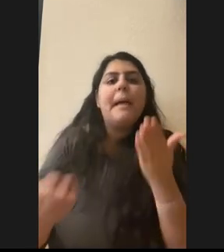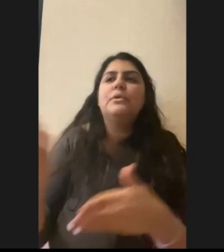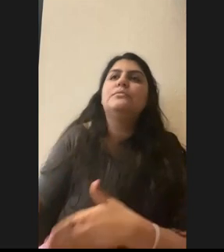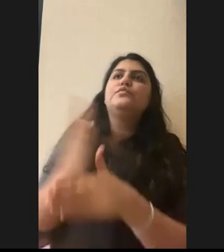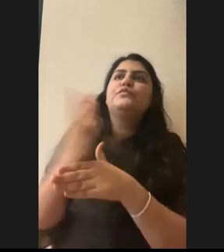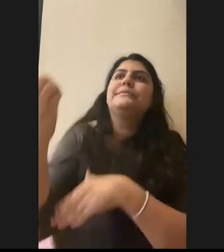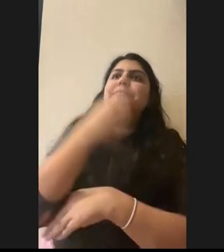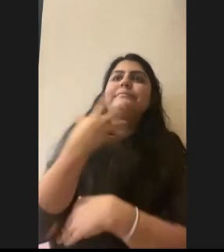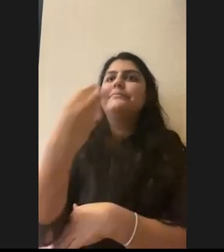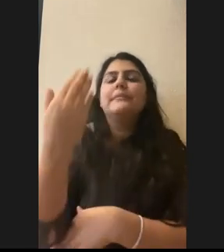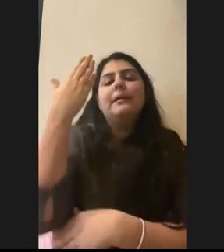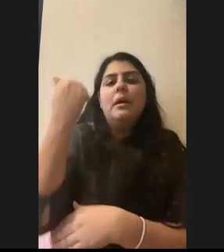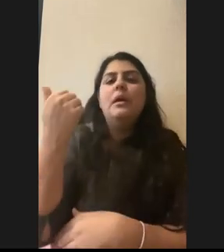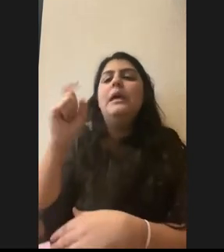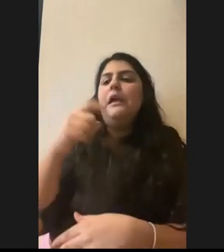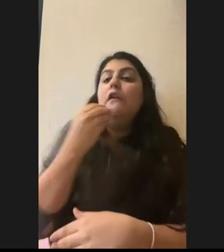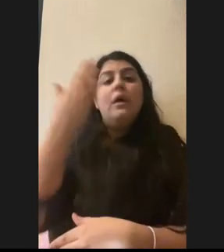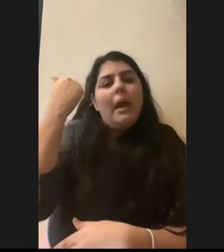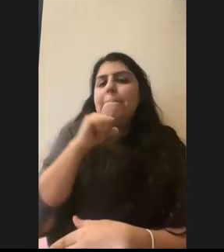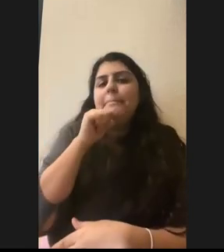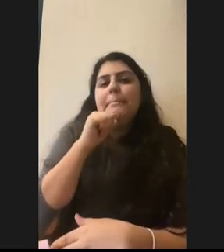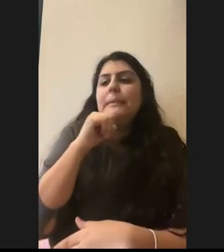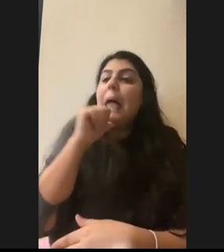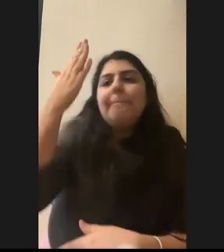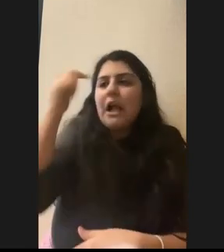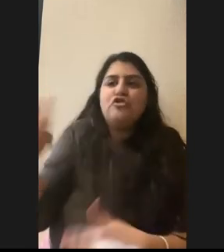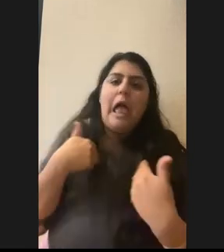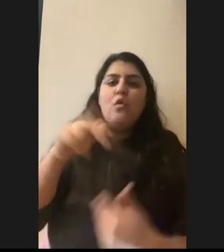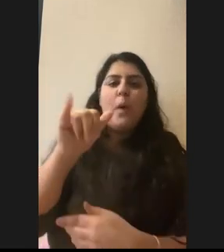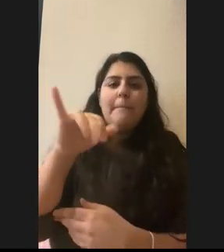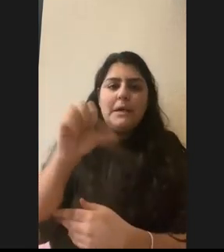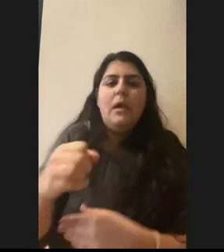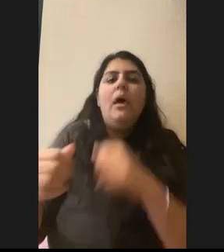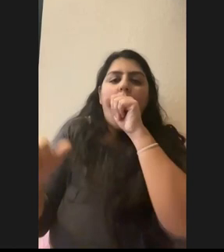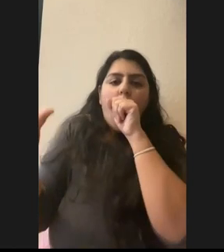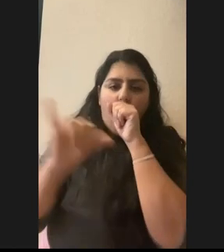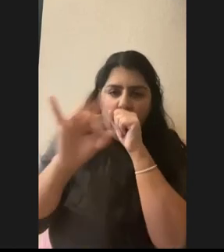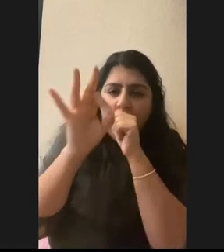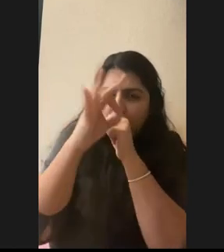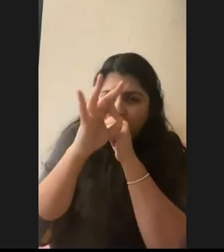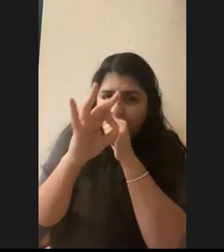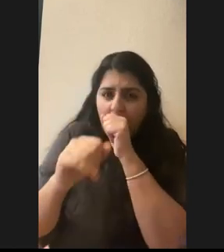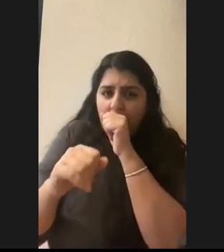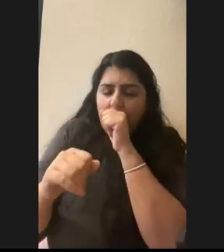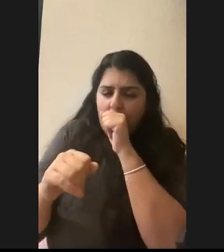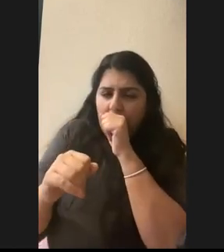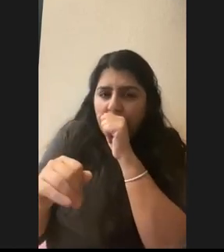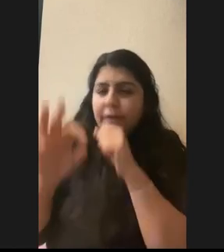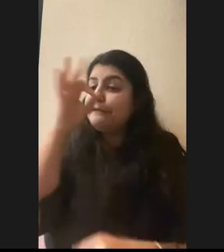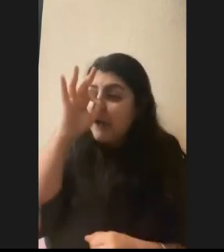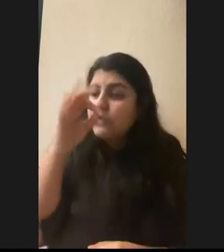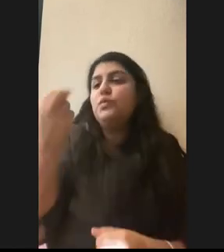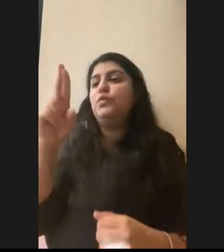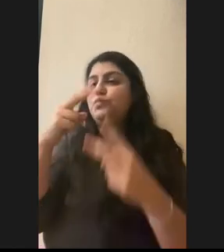she needs food, not because she has rabies, but it could also be a fox or something that's, that does have rabies or a raccoon. So,